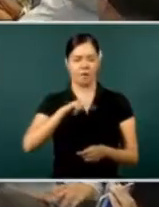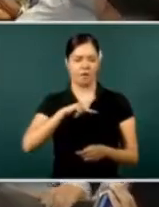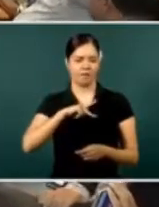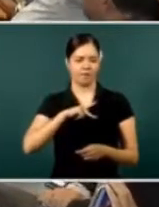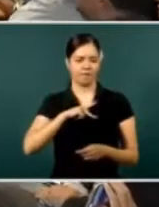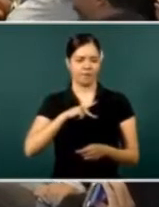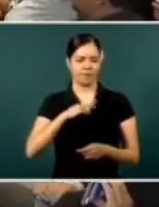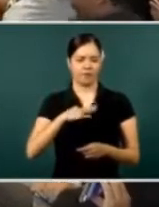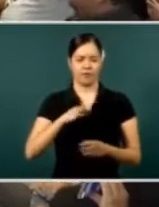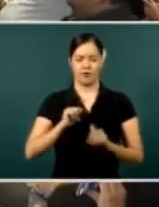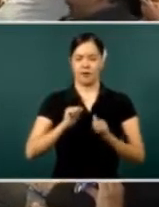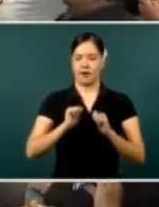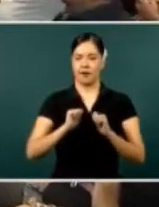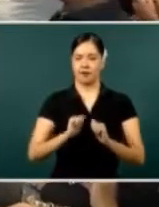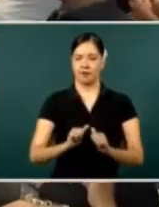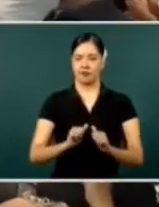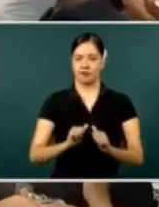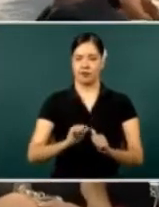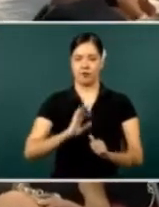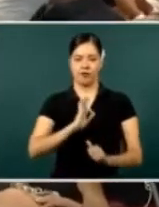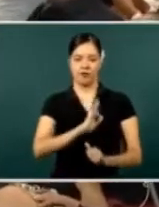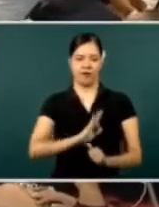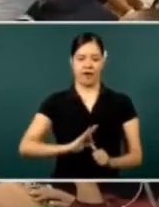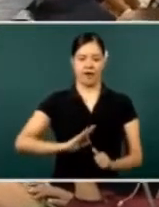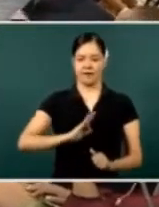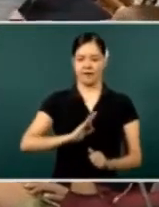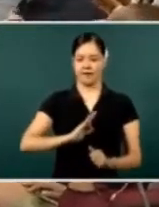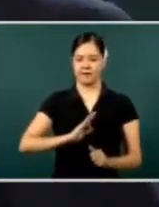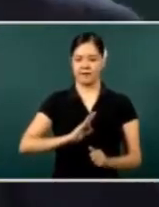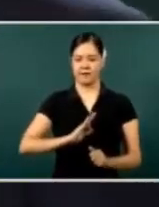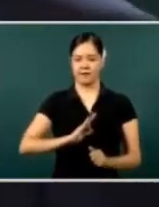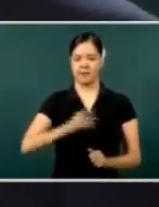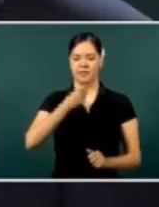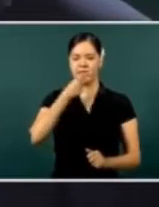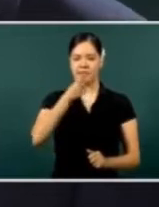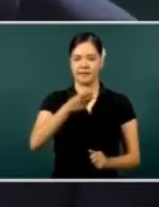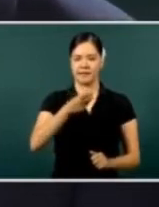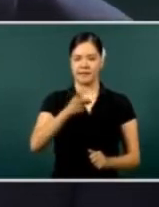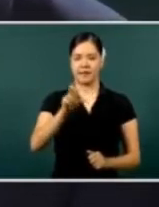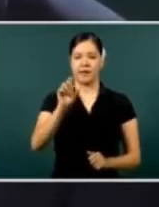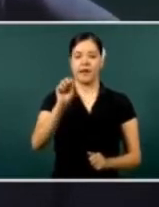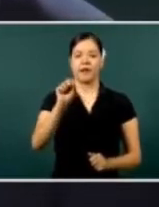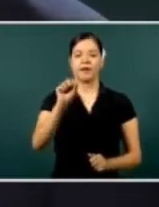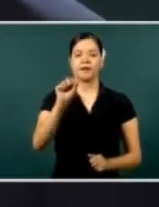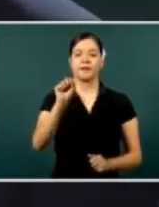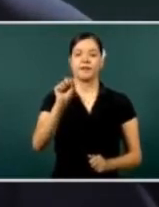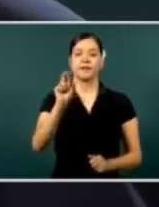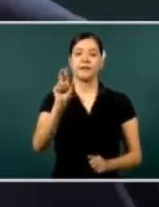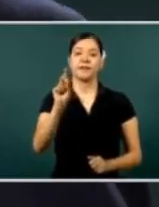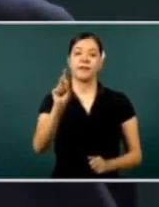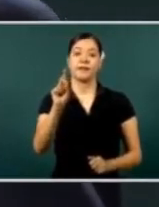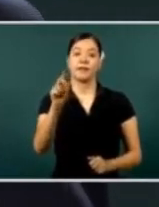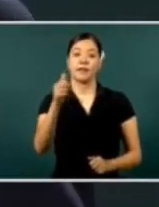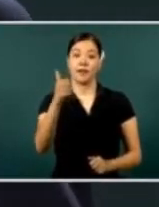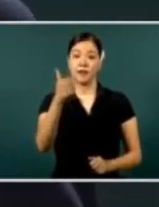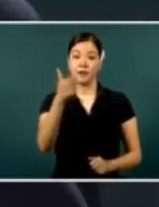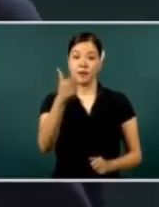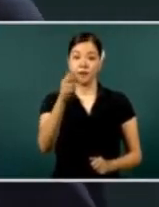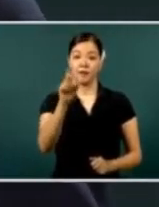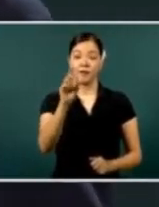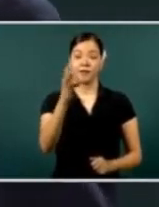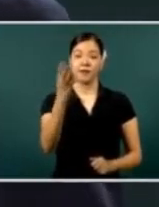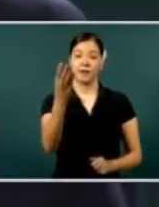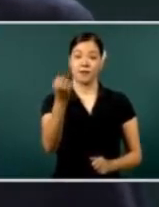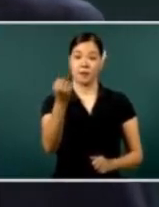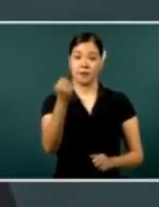satisfactory to be able to say that the 39 municipalities that I know all personally,